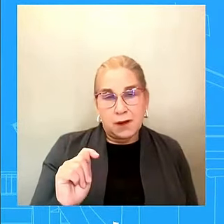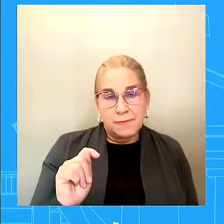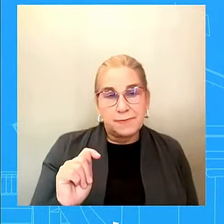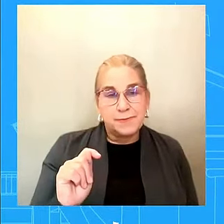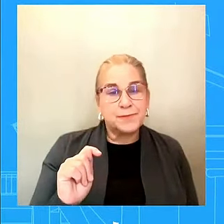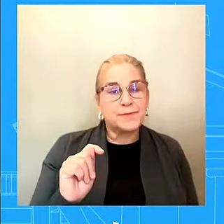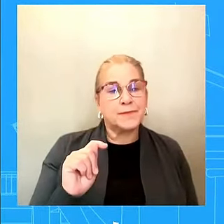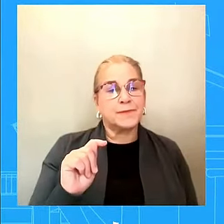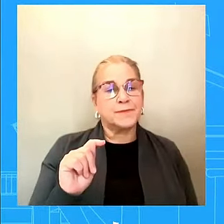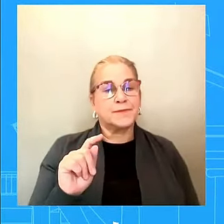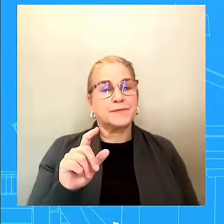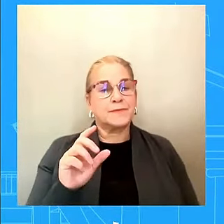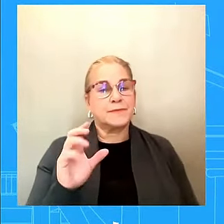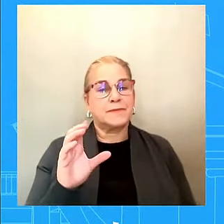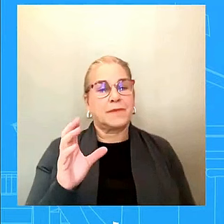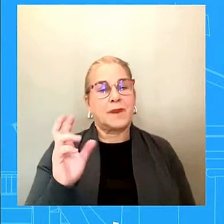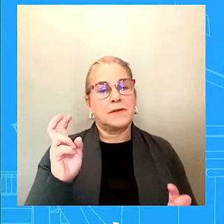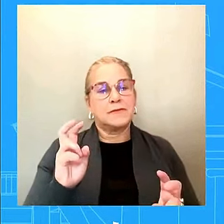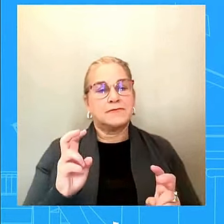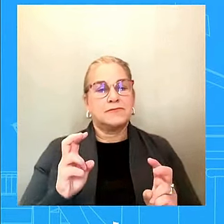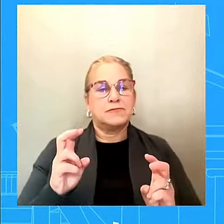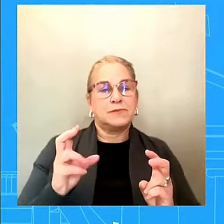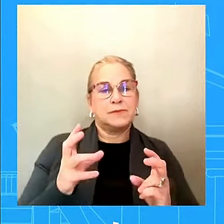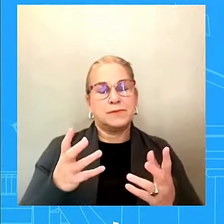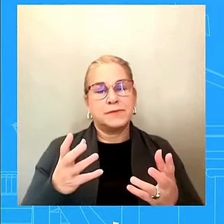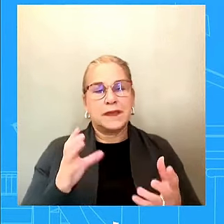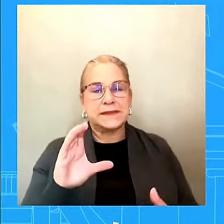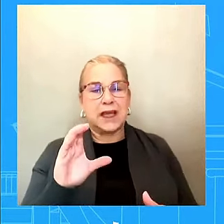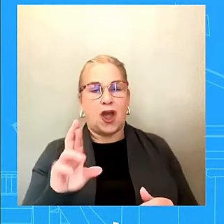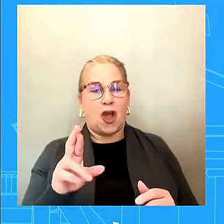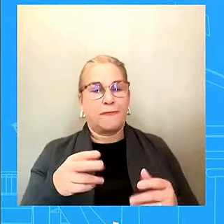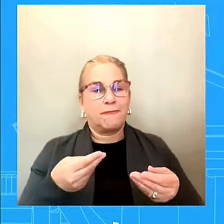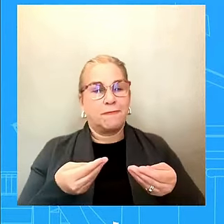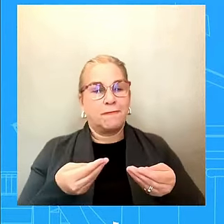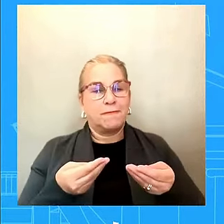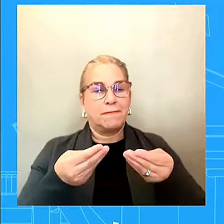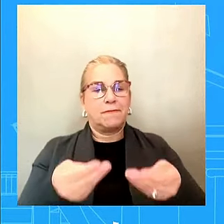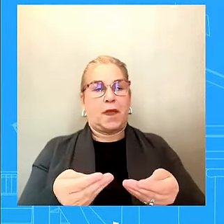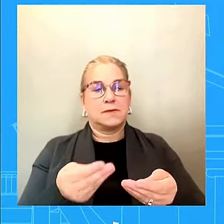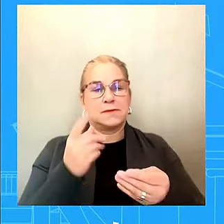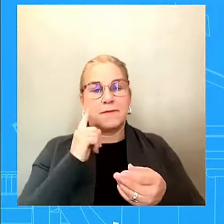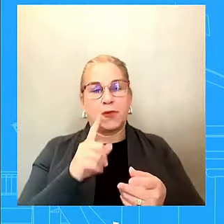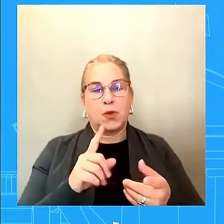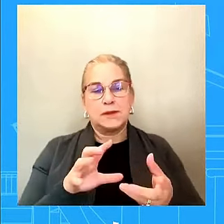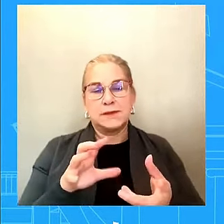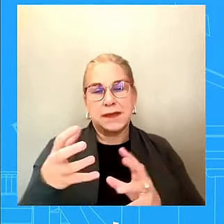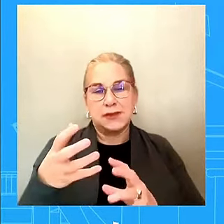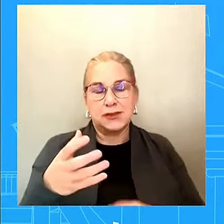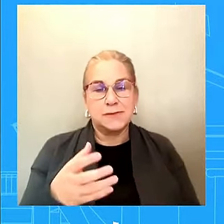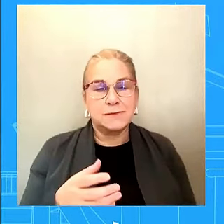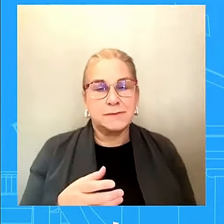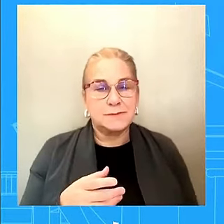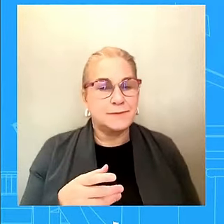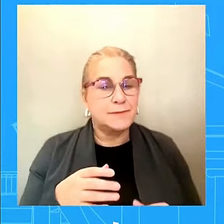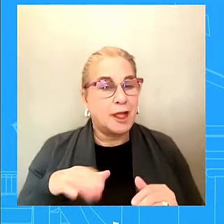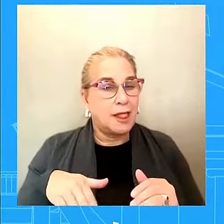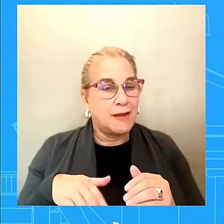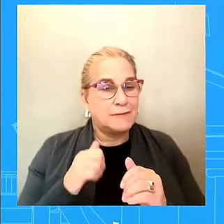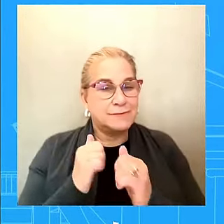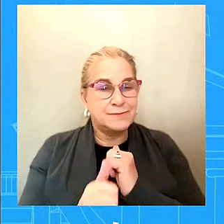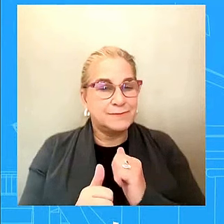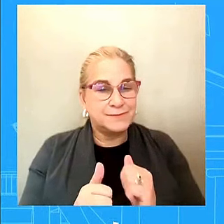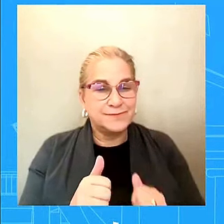disaster relief fund was replenished. That didn't go through. We were disappointed by that, obviously. And, uh,